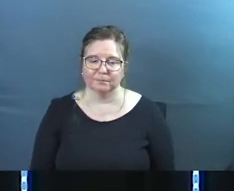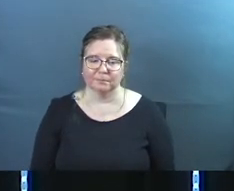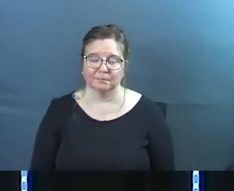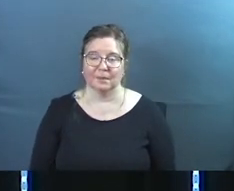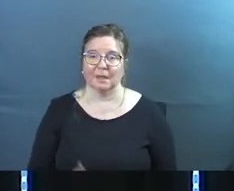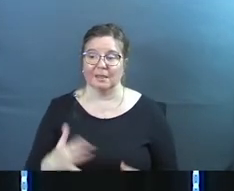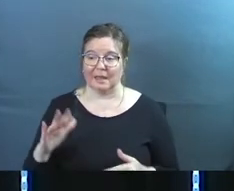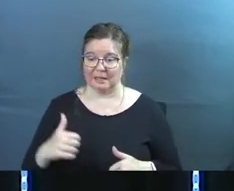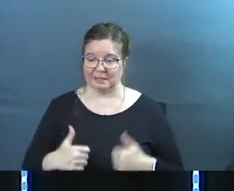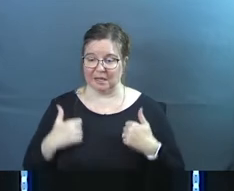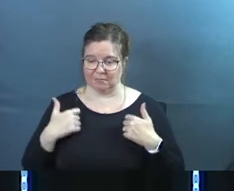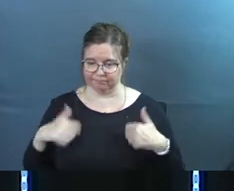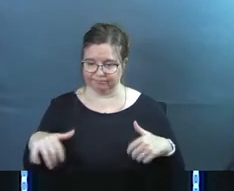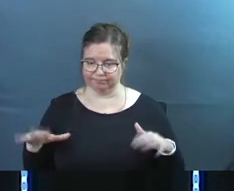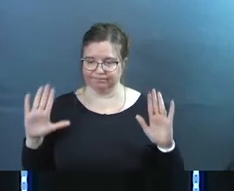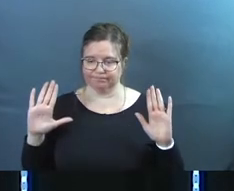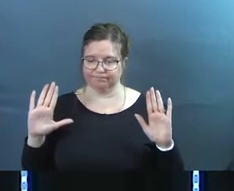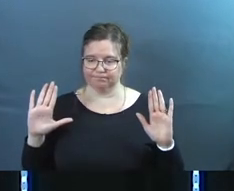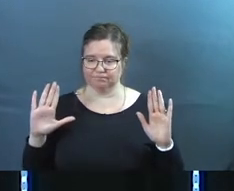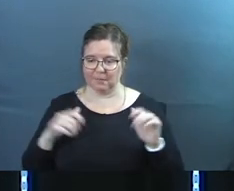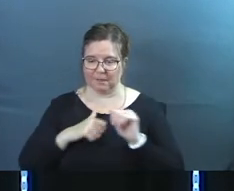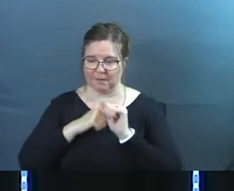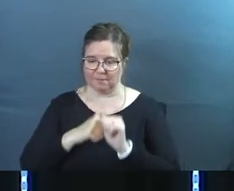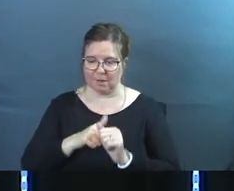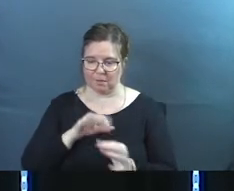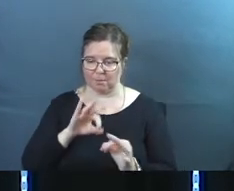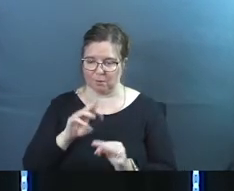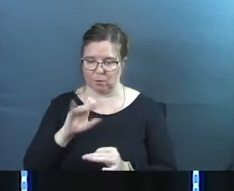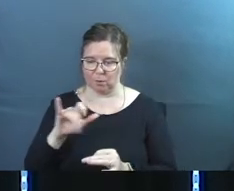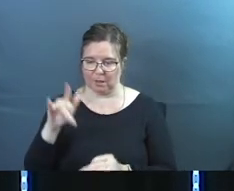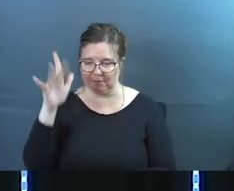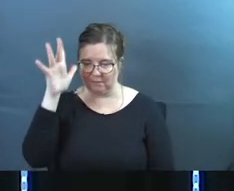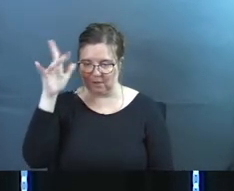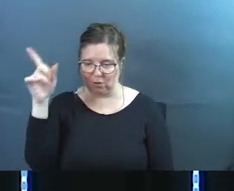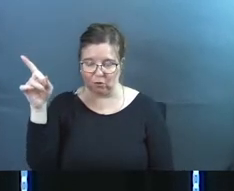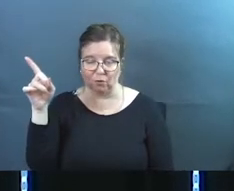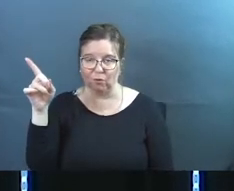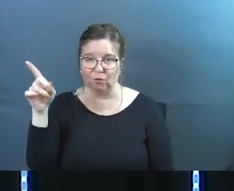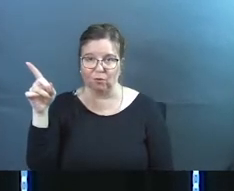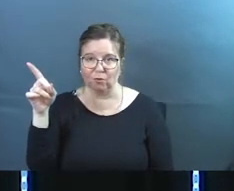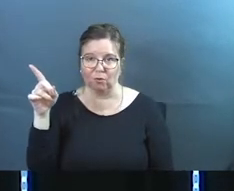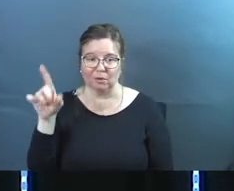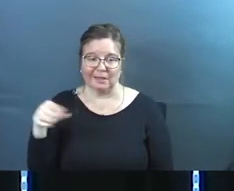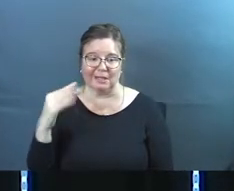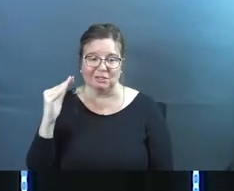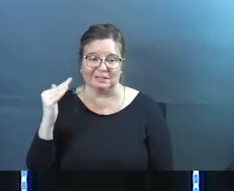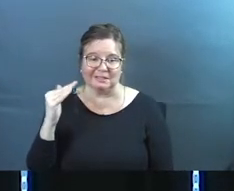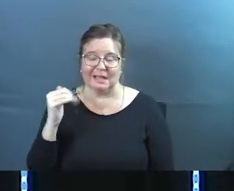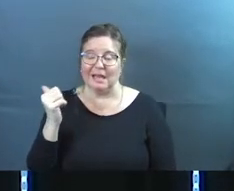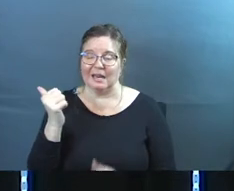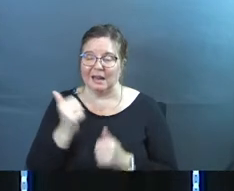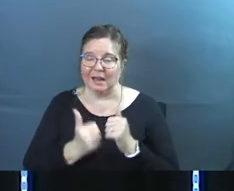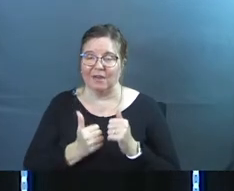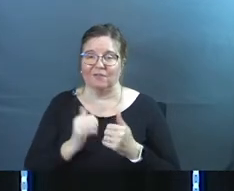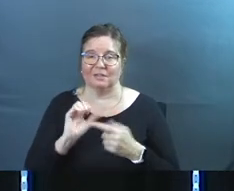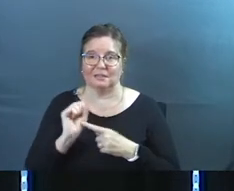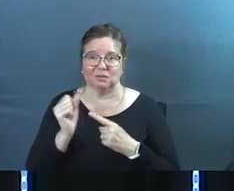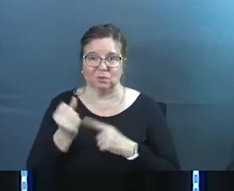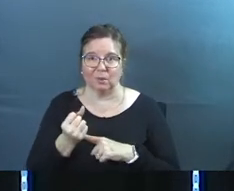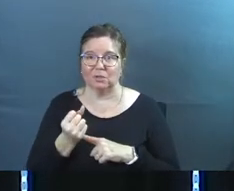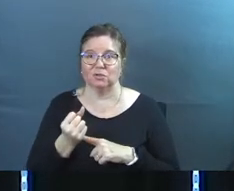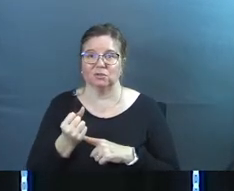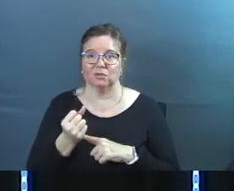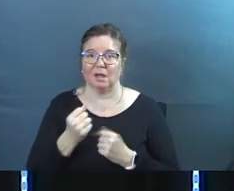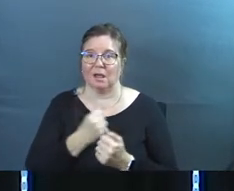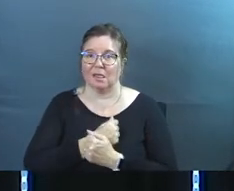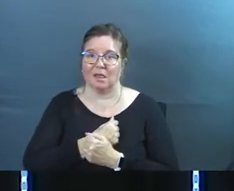that laid down his life for you that followed in the perfect will of the Father that just seemed to in every single situation